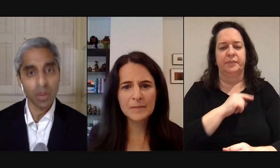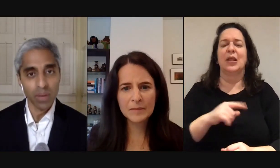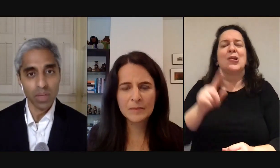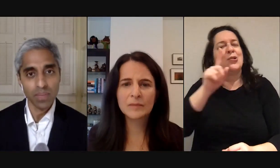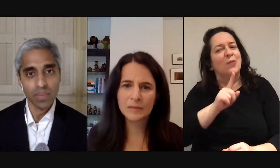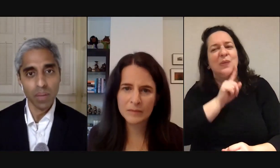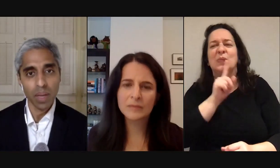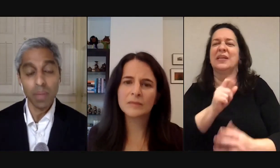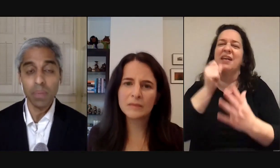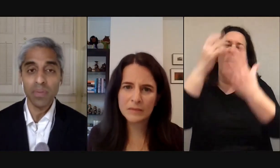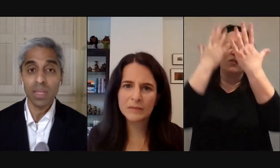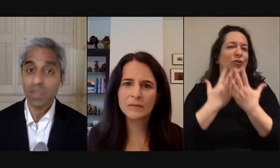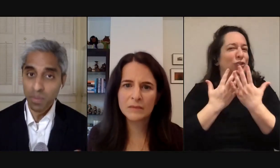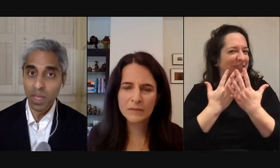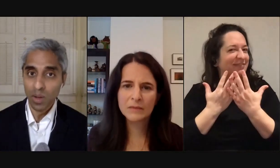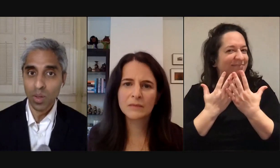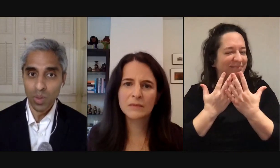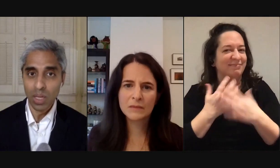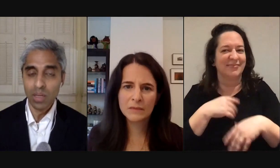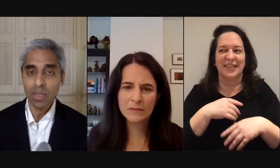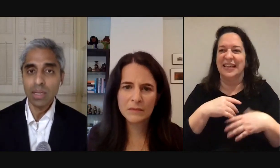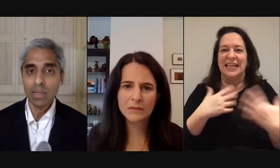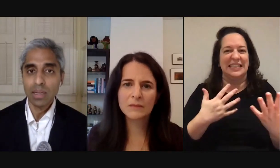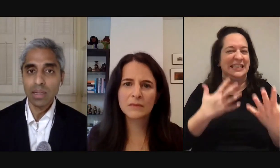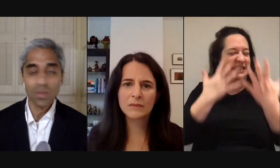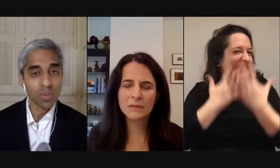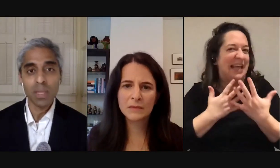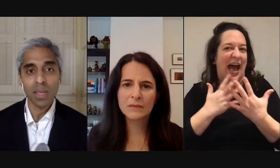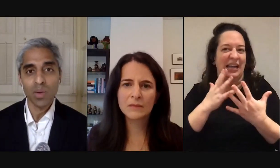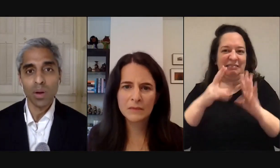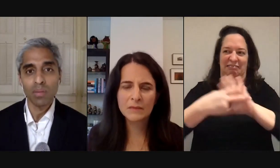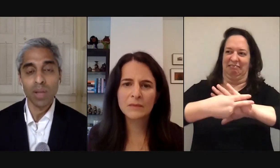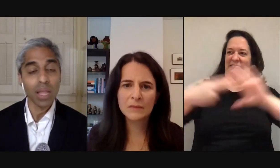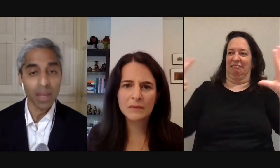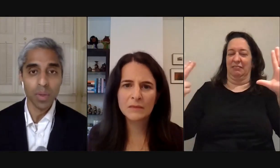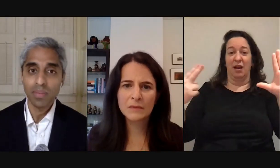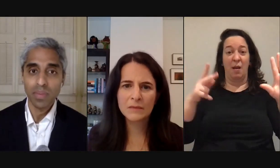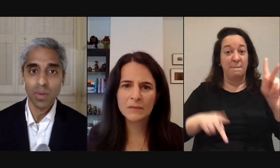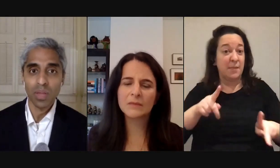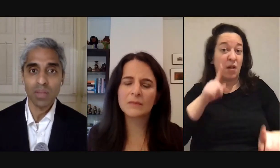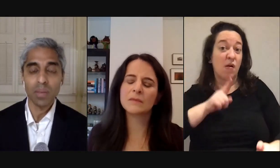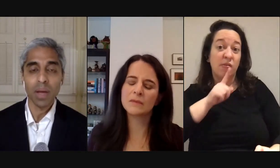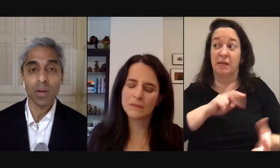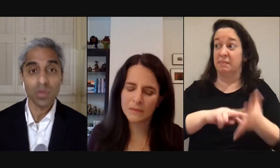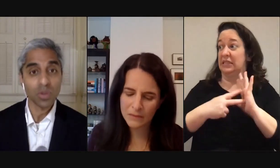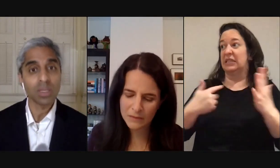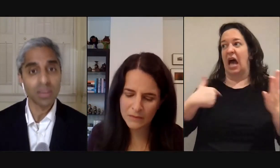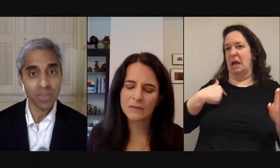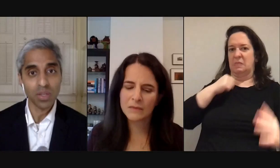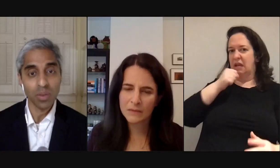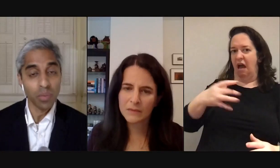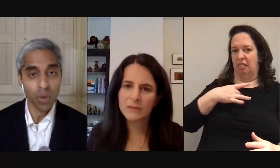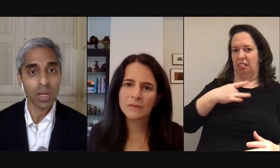stigma around it many people feel that to make her lonely is to admit that you are not likable or that somehow you're